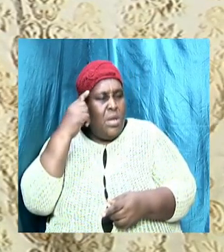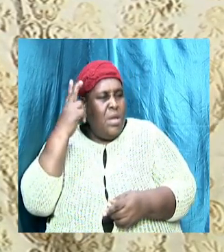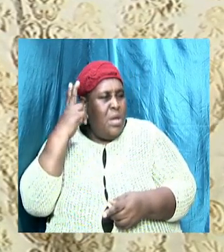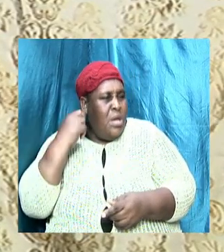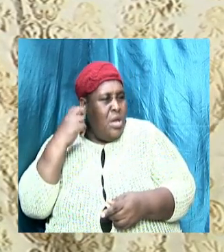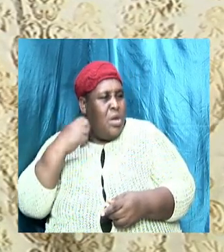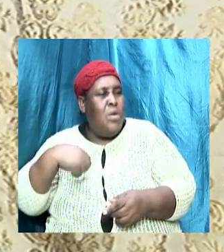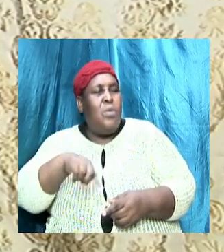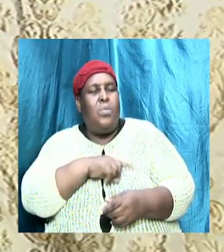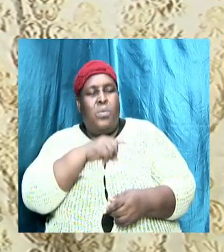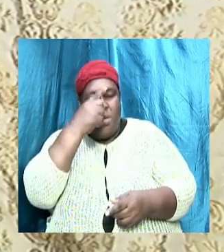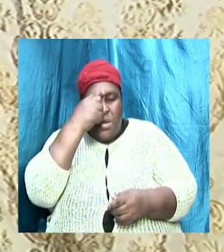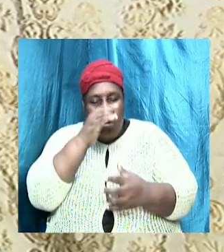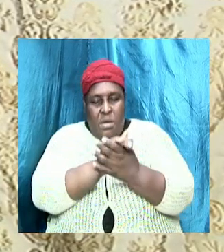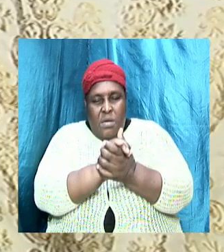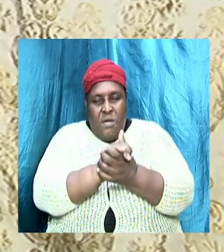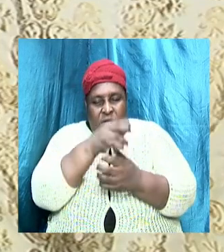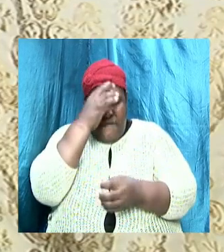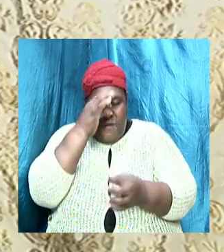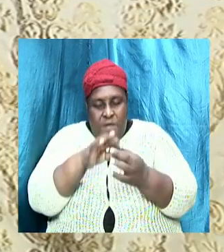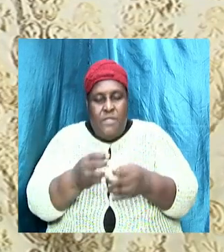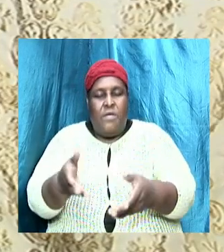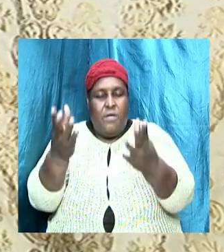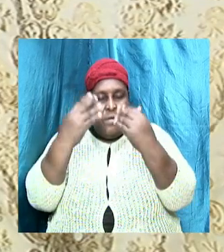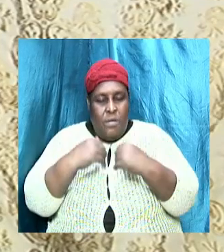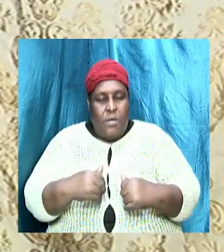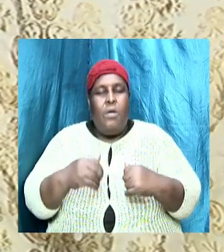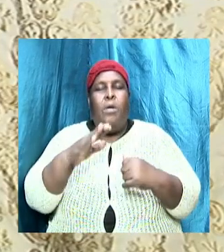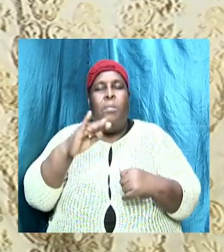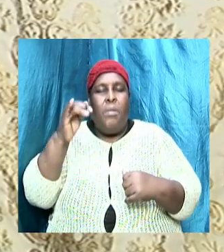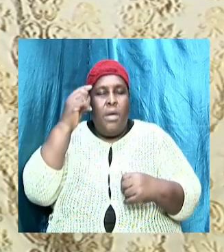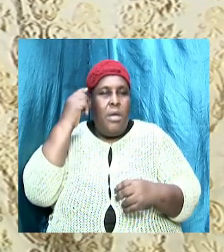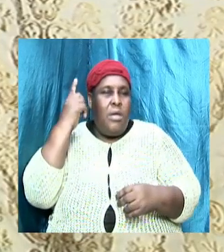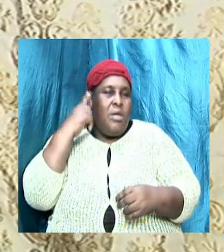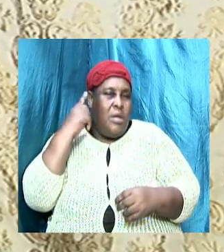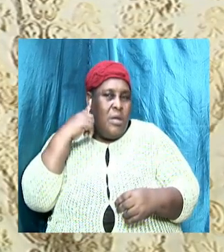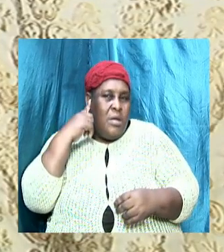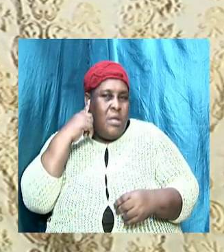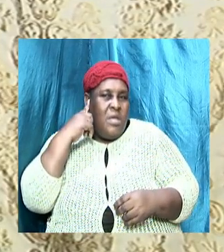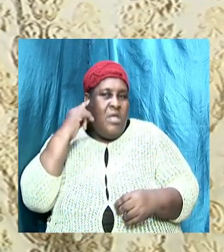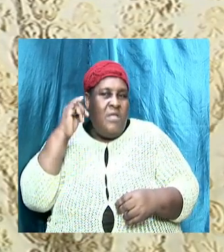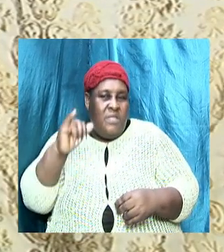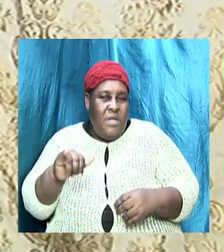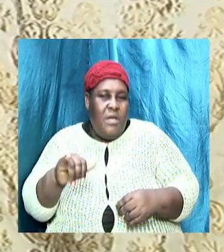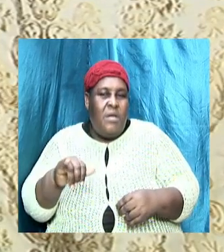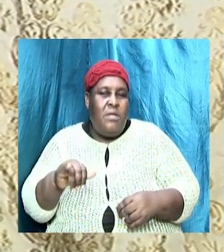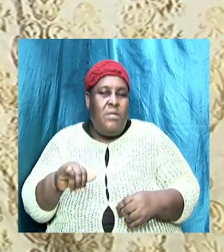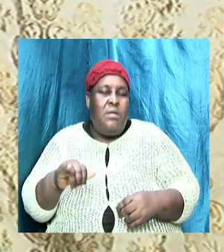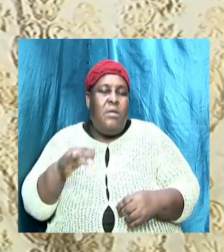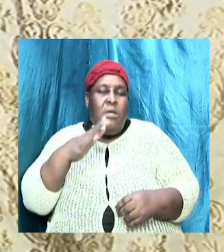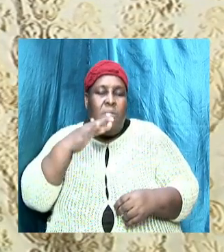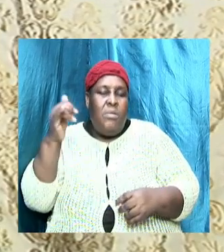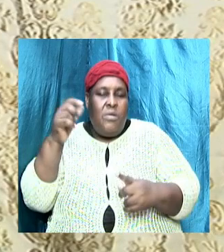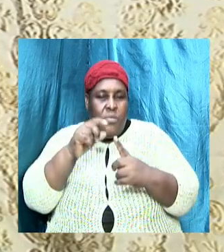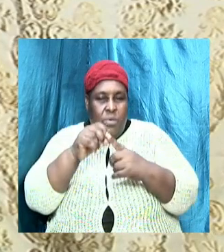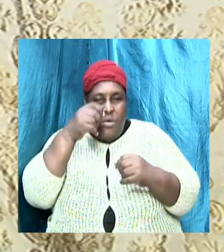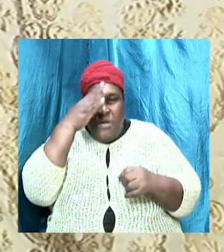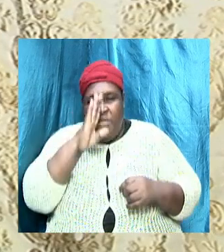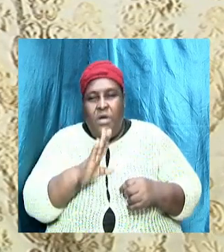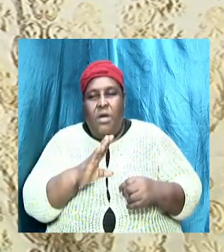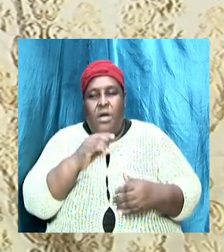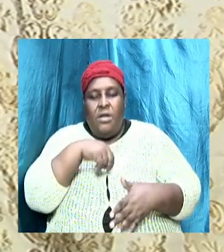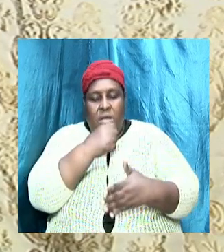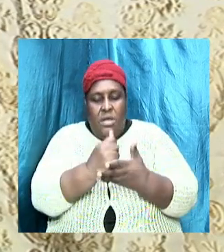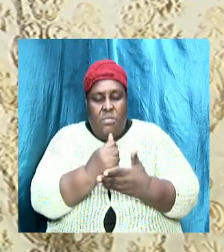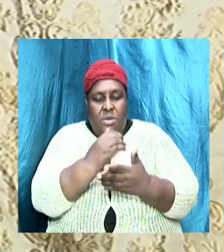faith comes by hearing and that by the word of God amen